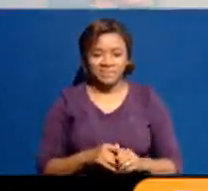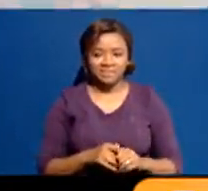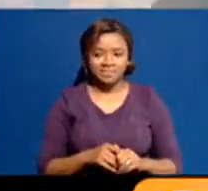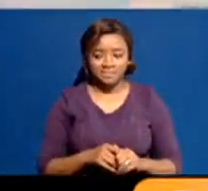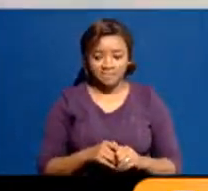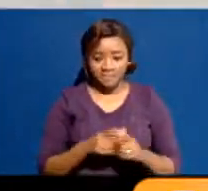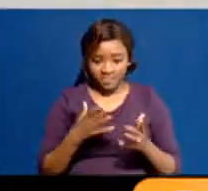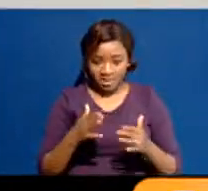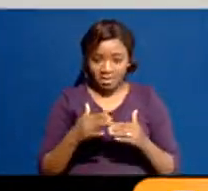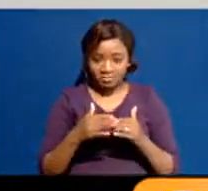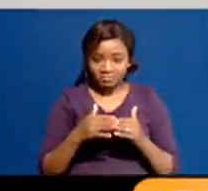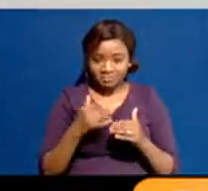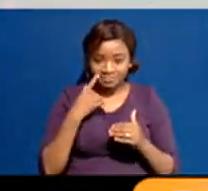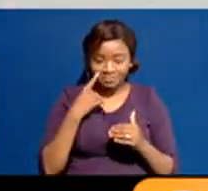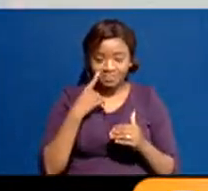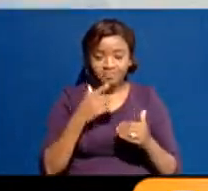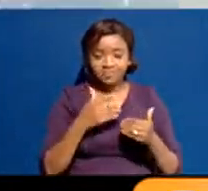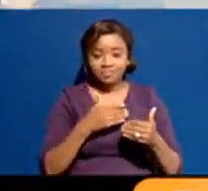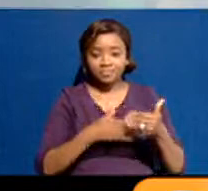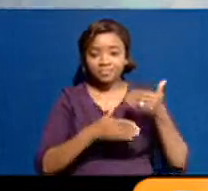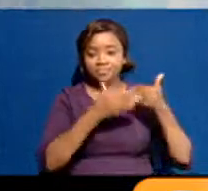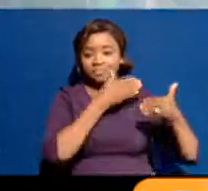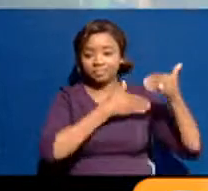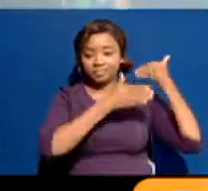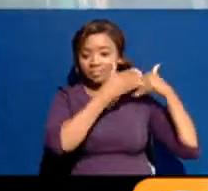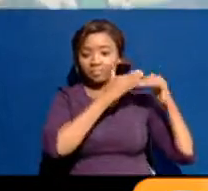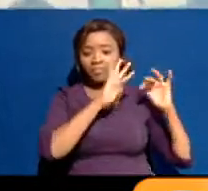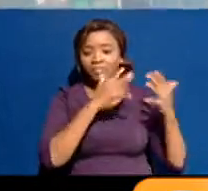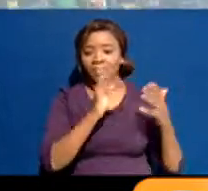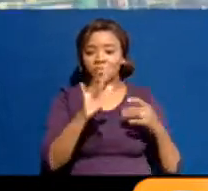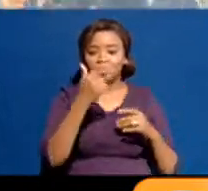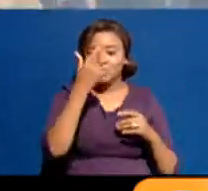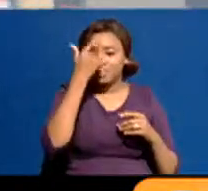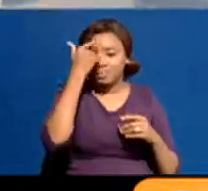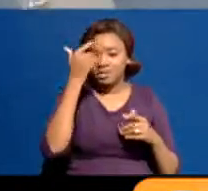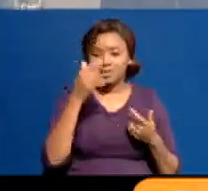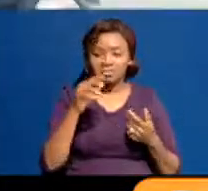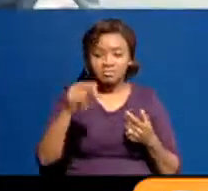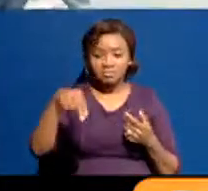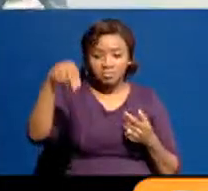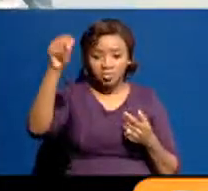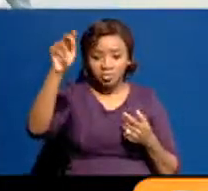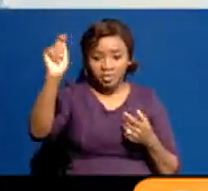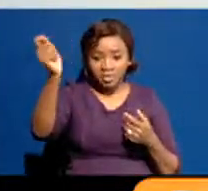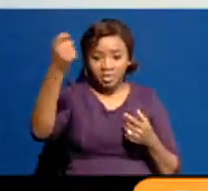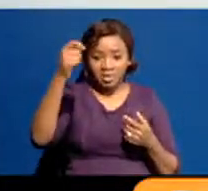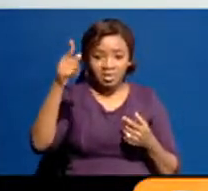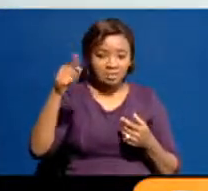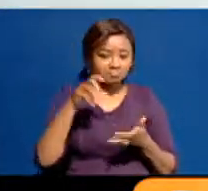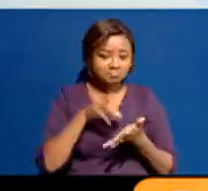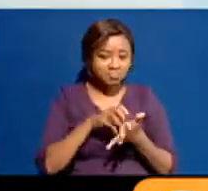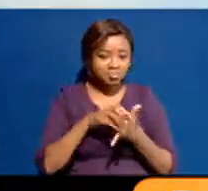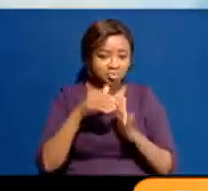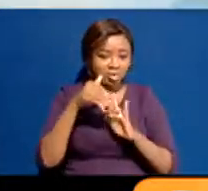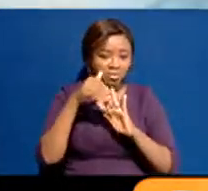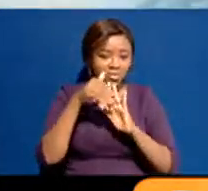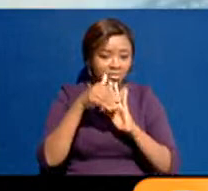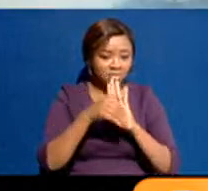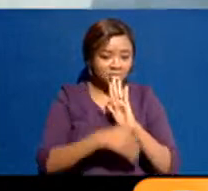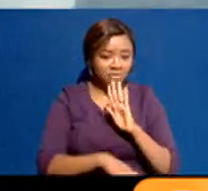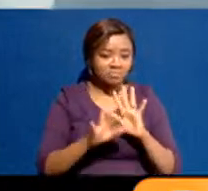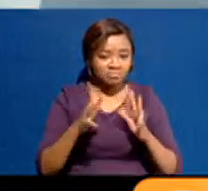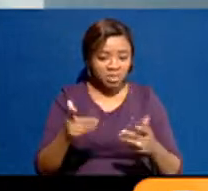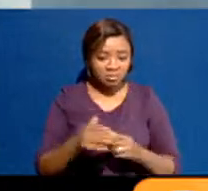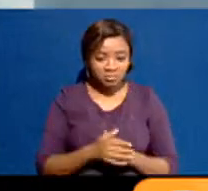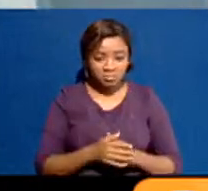starts like that history of our country. How do you think the North and Kenya have gotten where it was today? It's because the lawlessness was planted six years ago. When